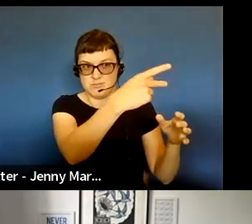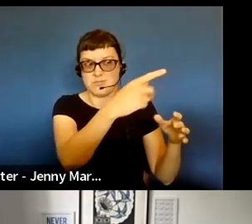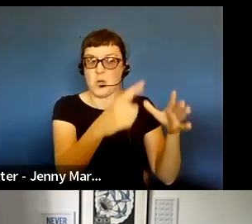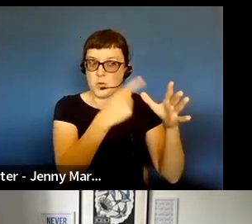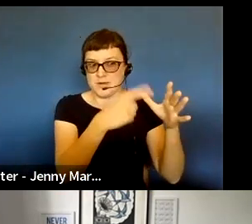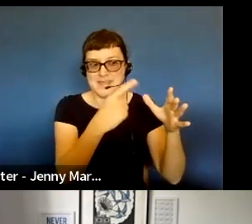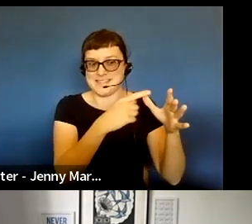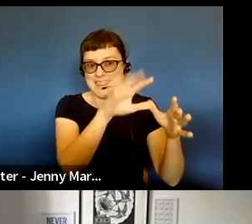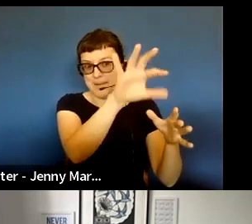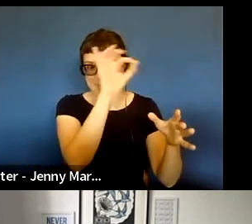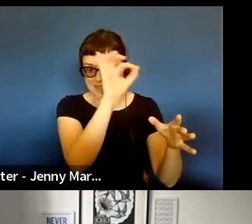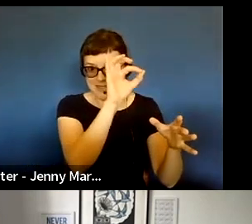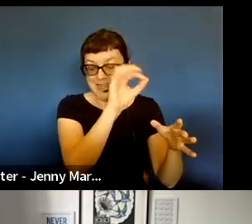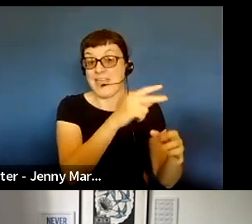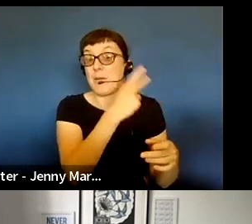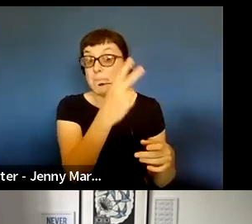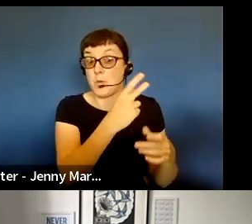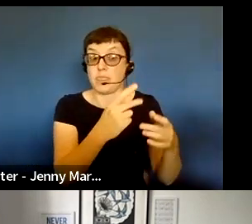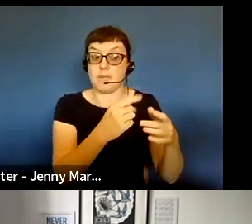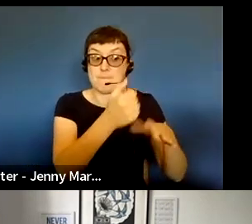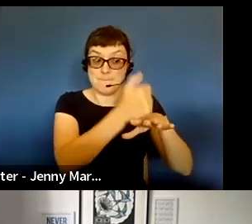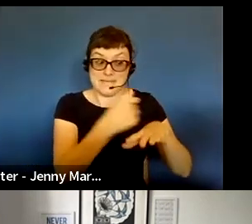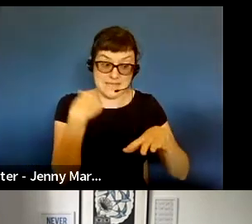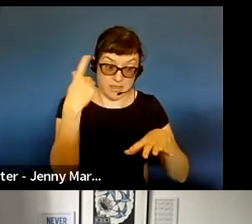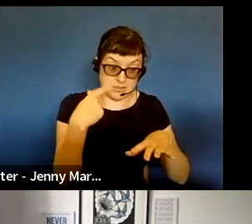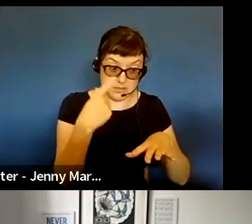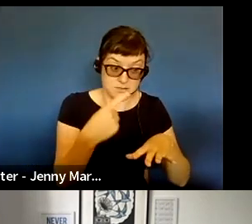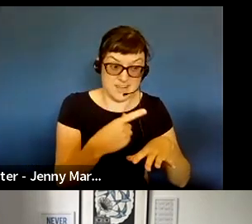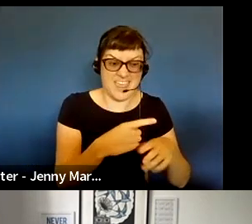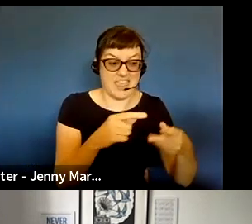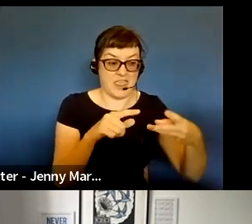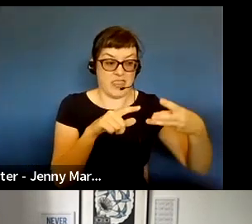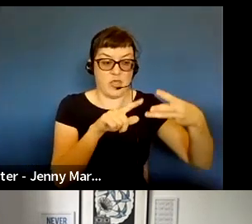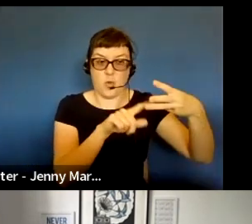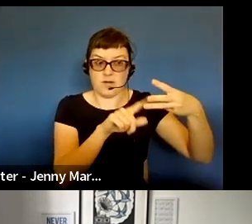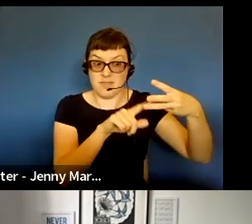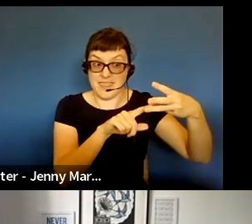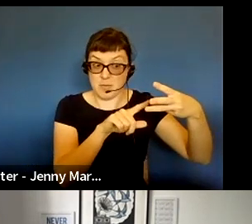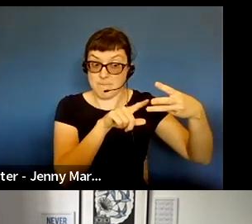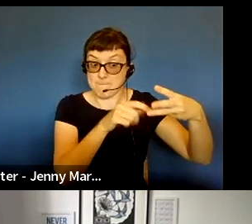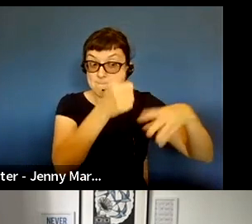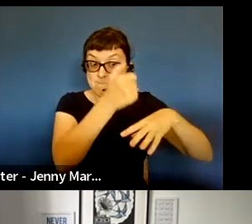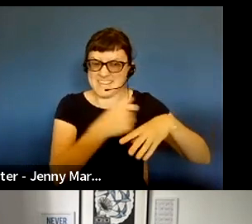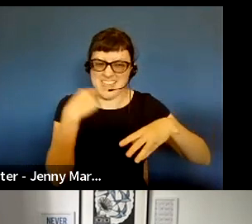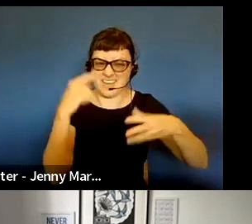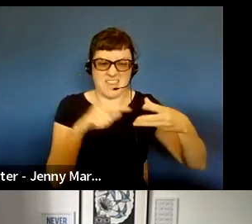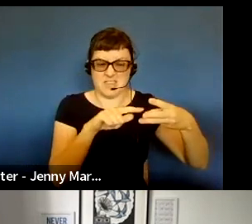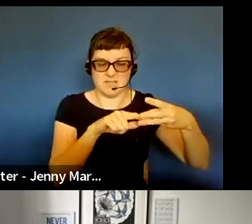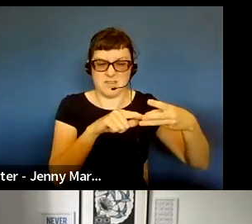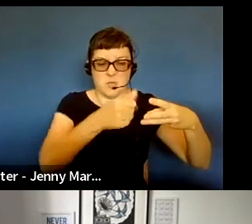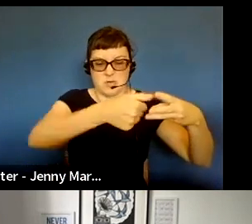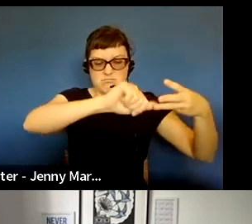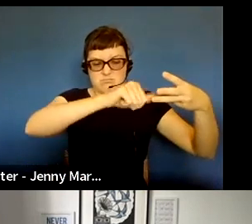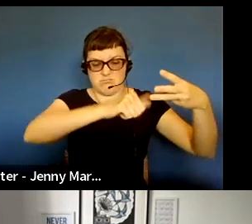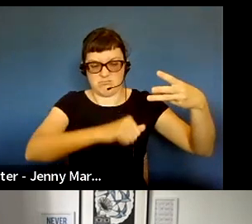selected. If they were both based in London, and the third person on that list was also based in London, we would then just skip through the list